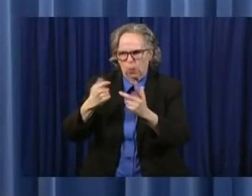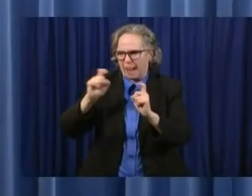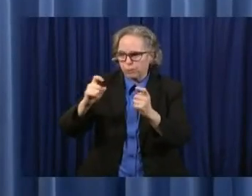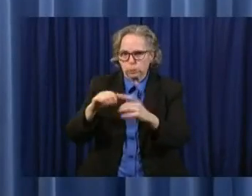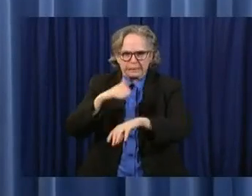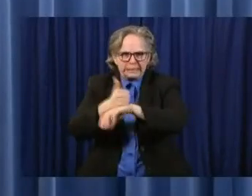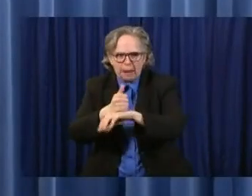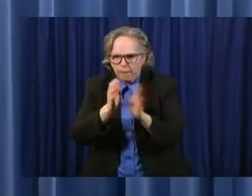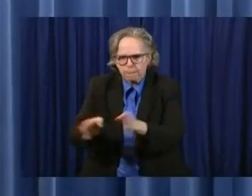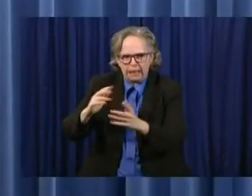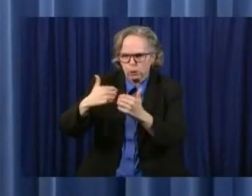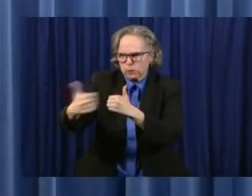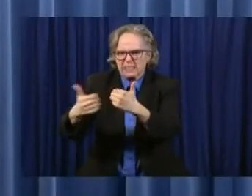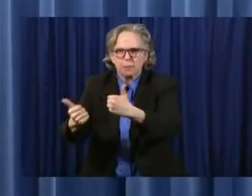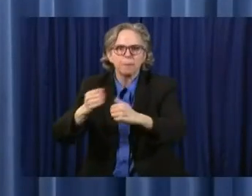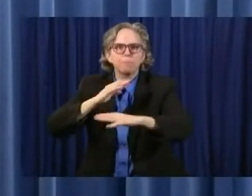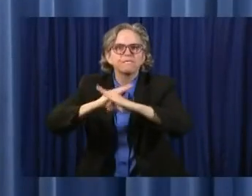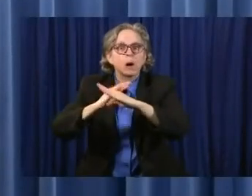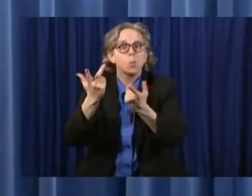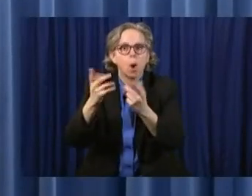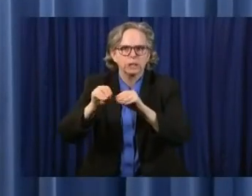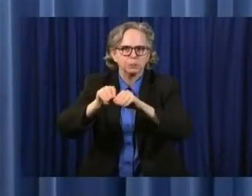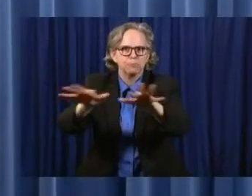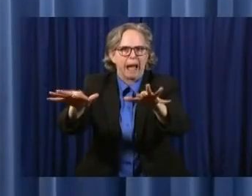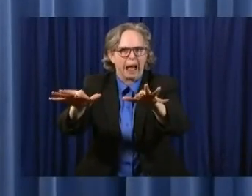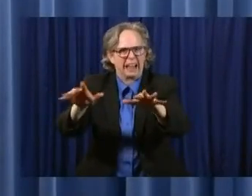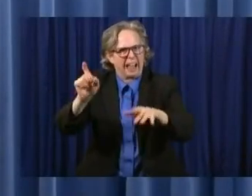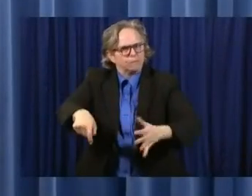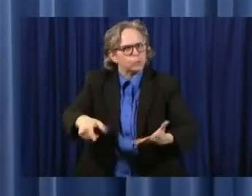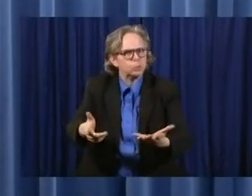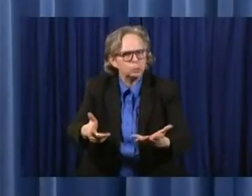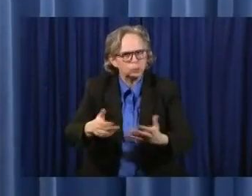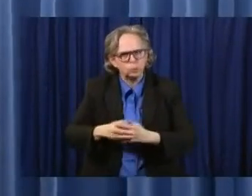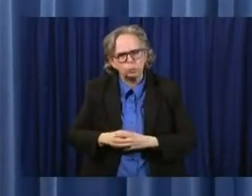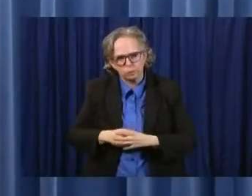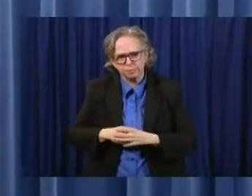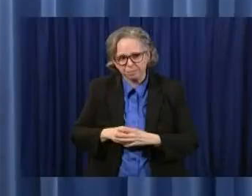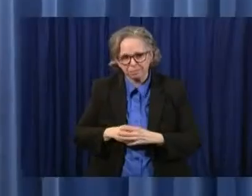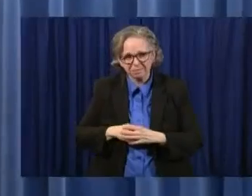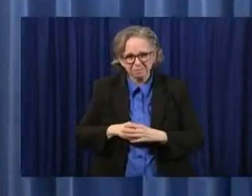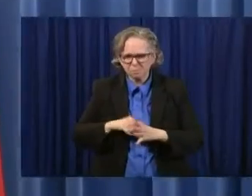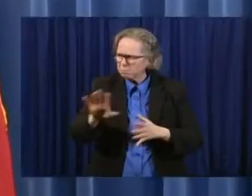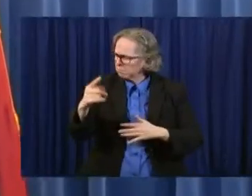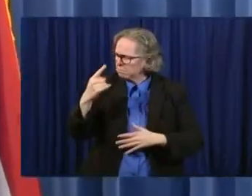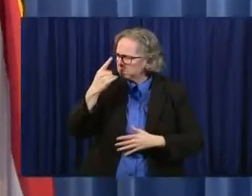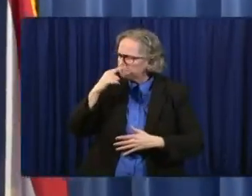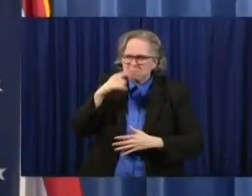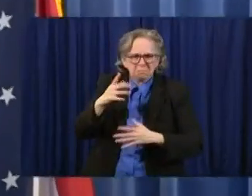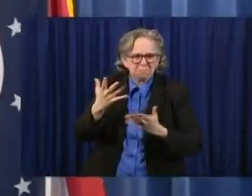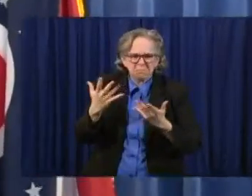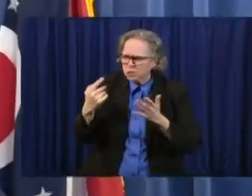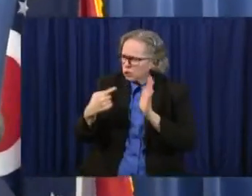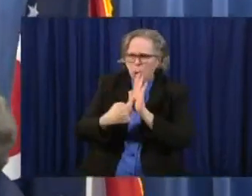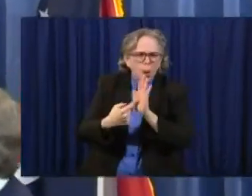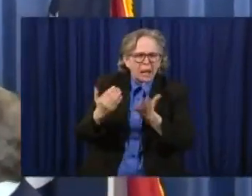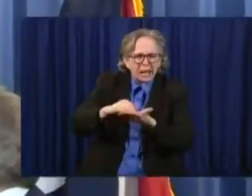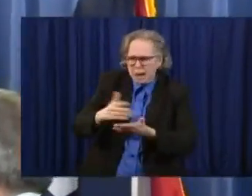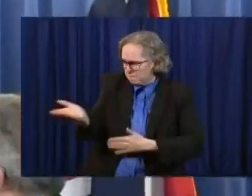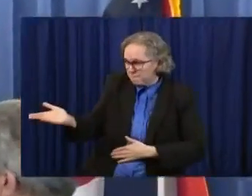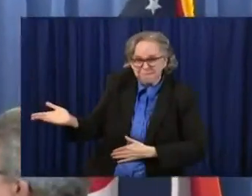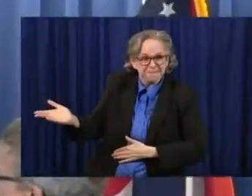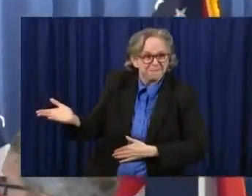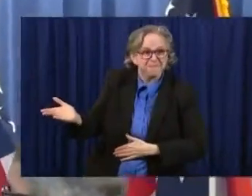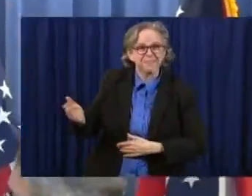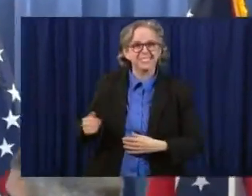And I would again call your attention, Eric, if you can put that one back up a moment. As you